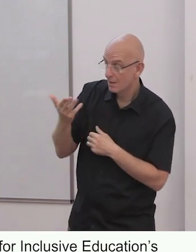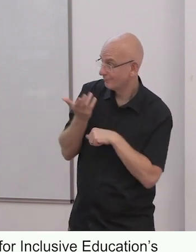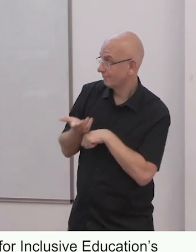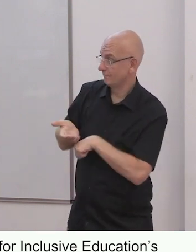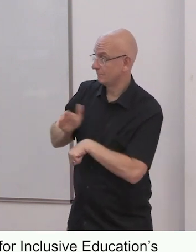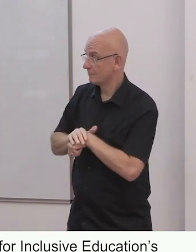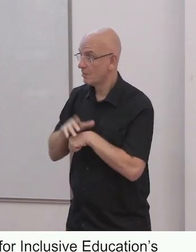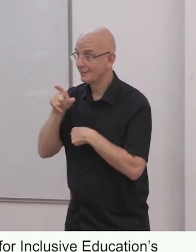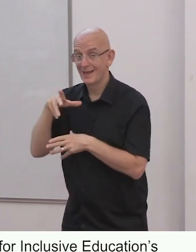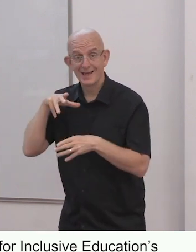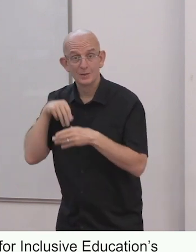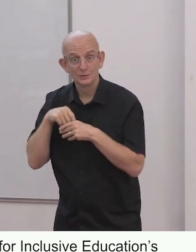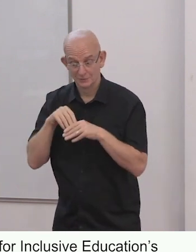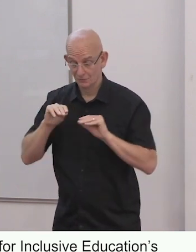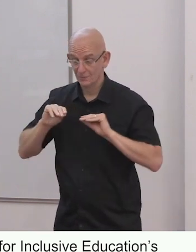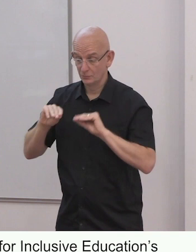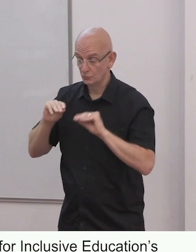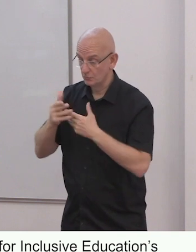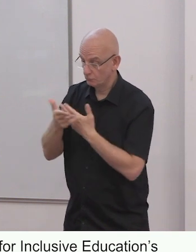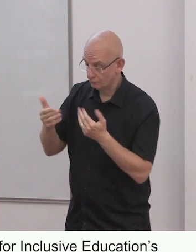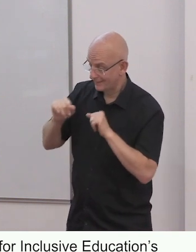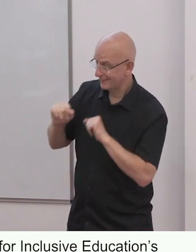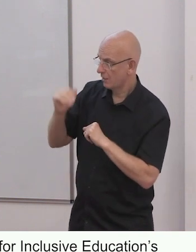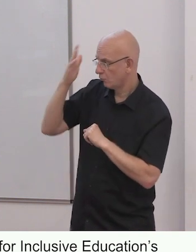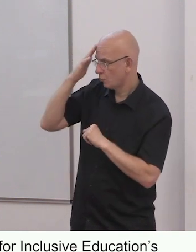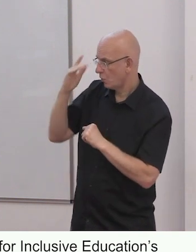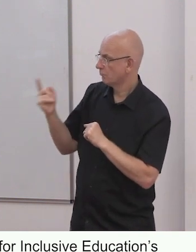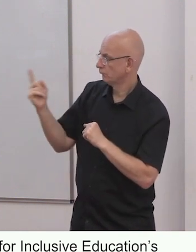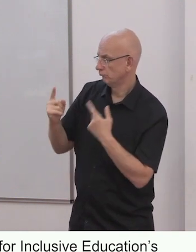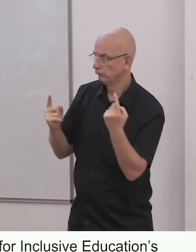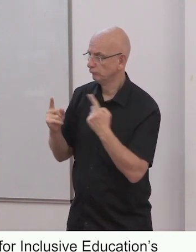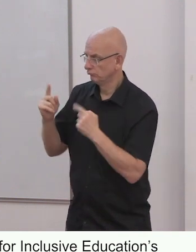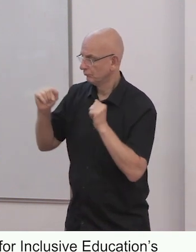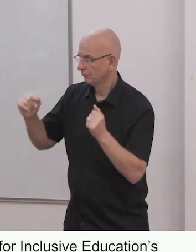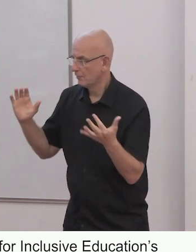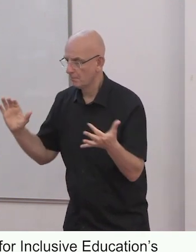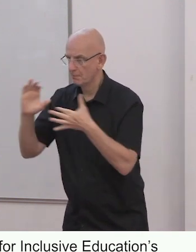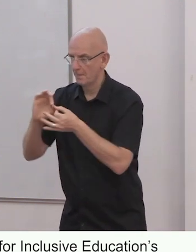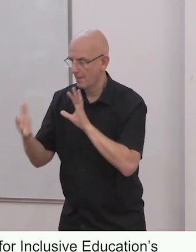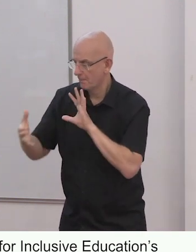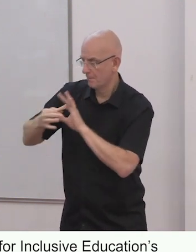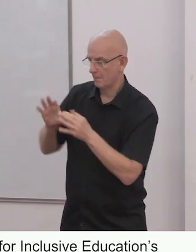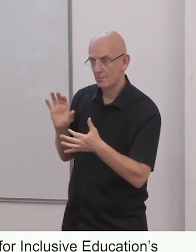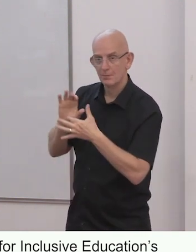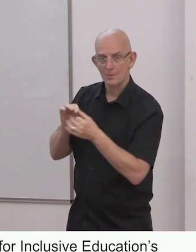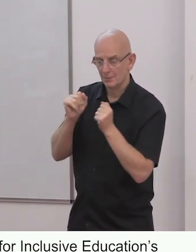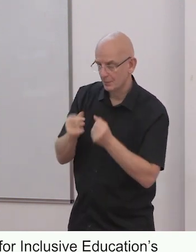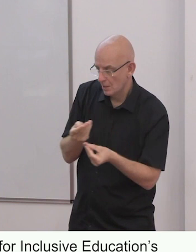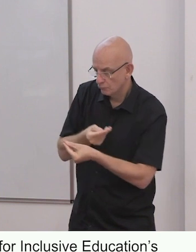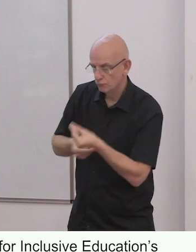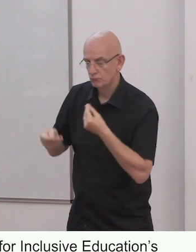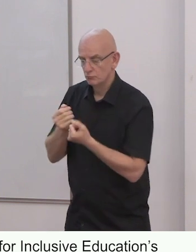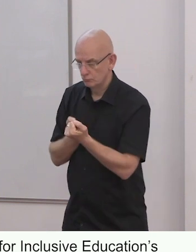members by giving technical advice about inclusive education to help with the work of the catalyst for inclusive